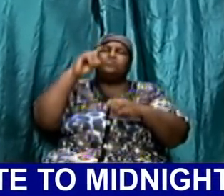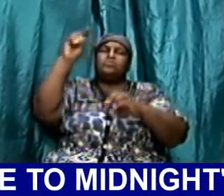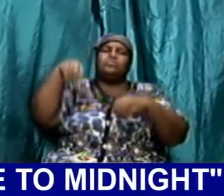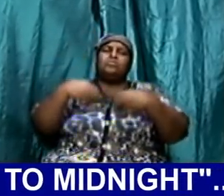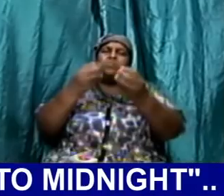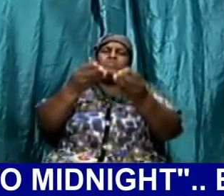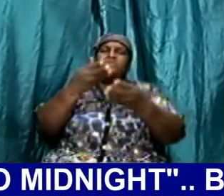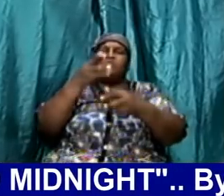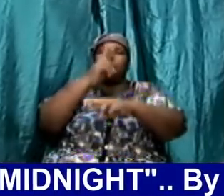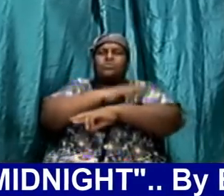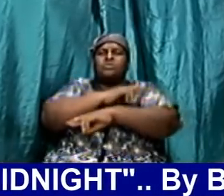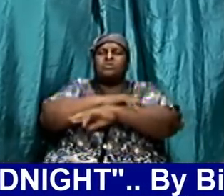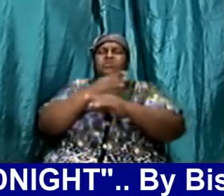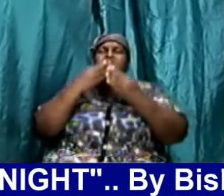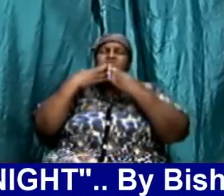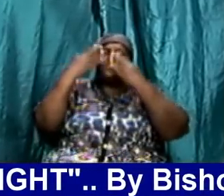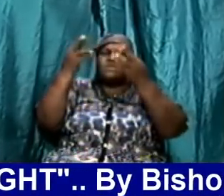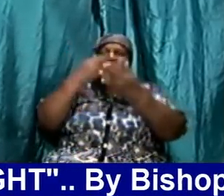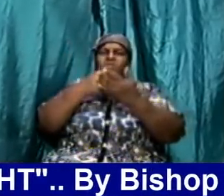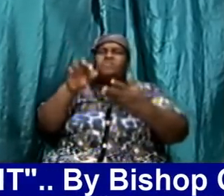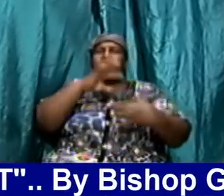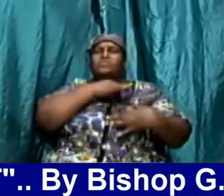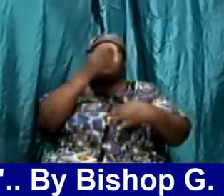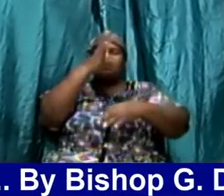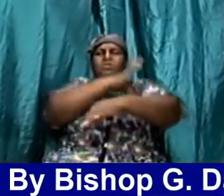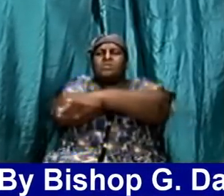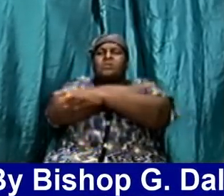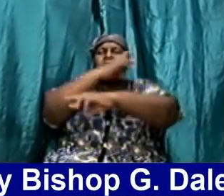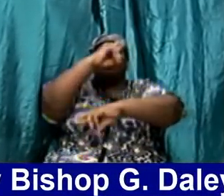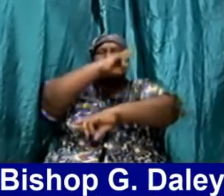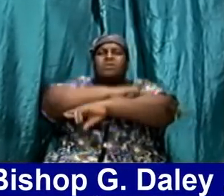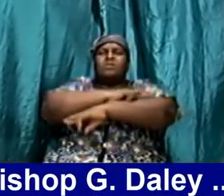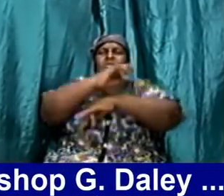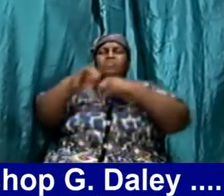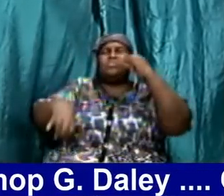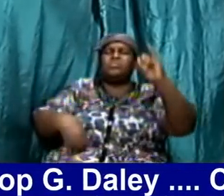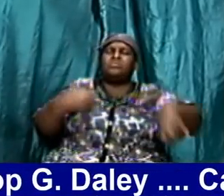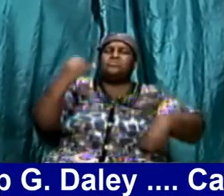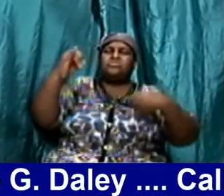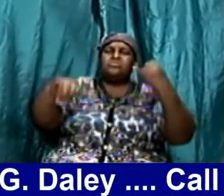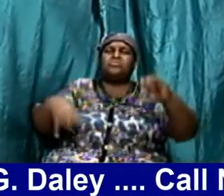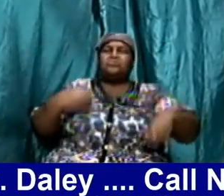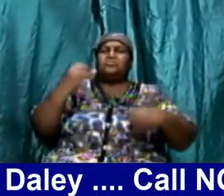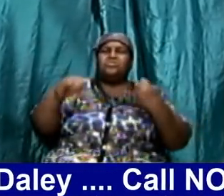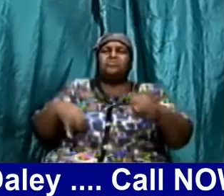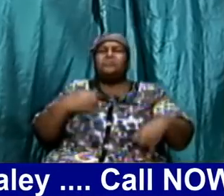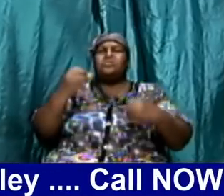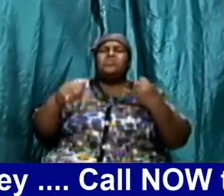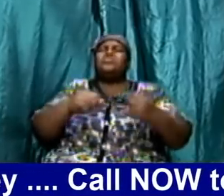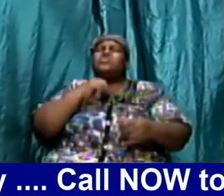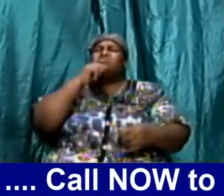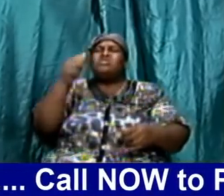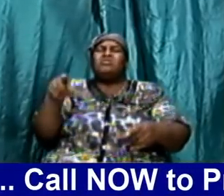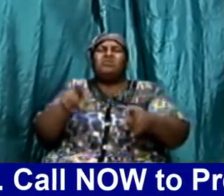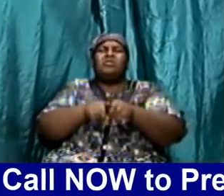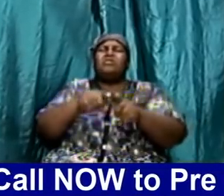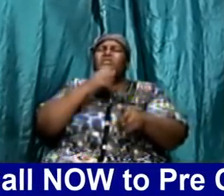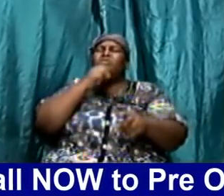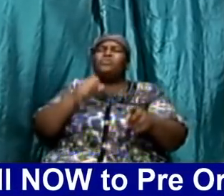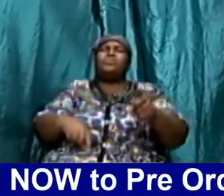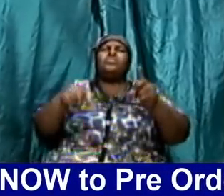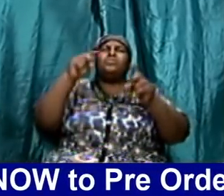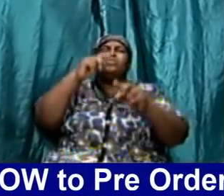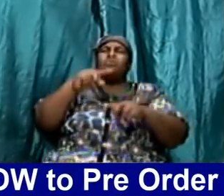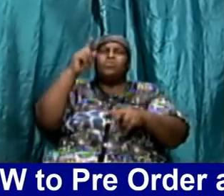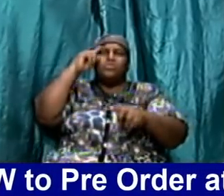we thank you Lord Jesus for the power for the rest for the joy you said that it's not like the old covenant where they